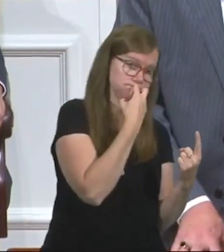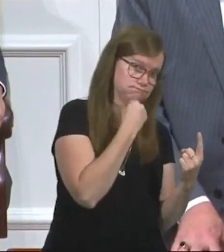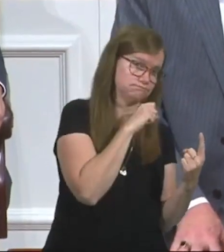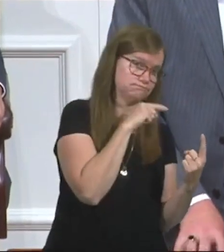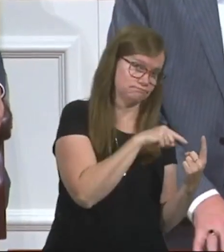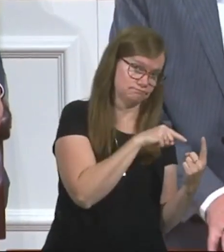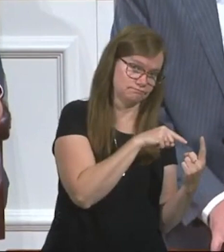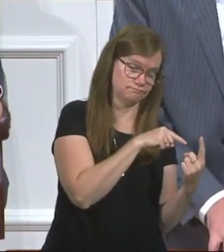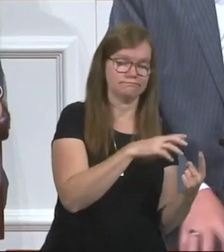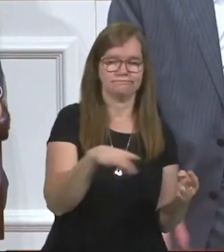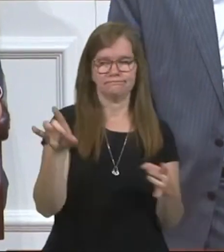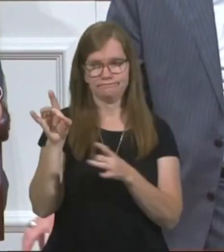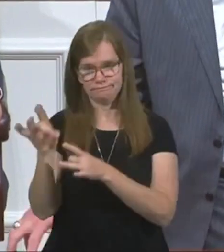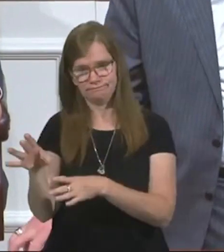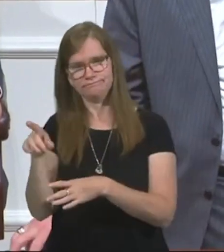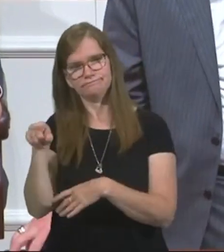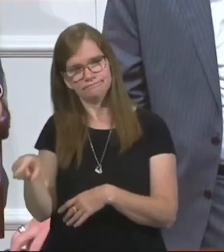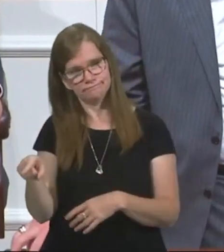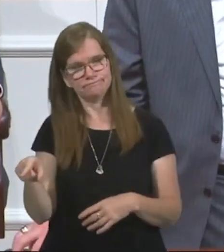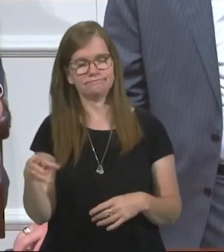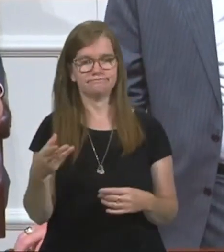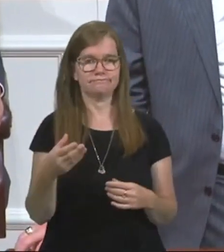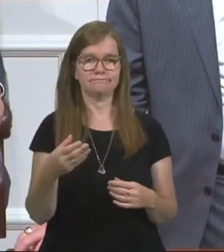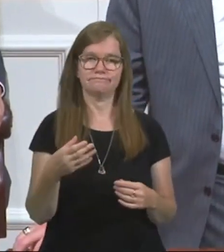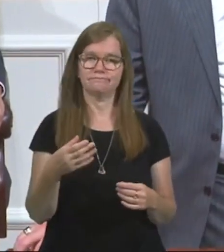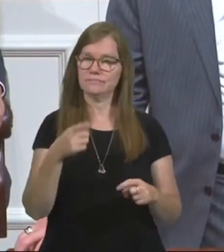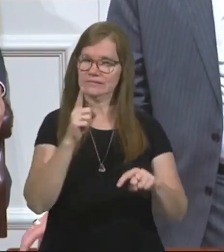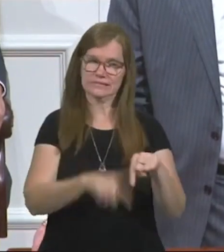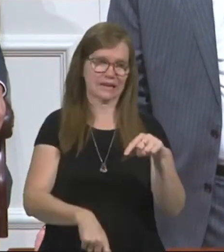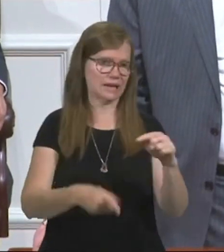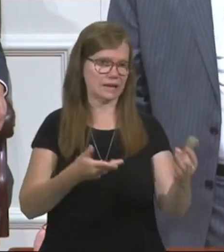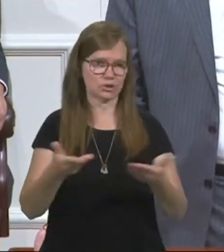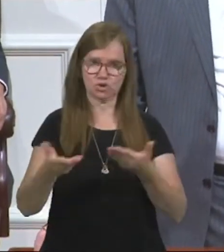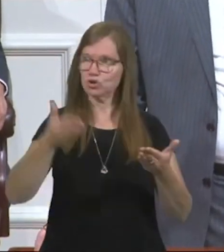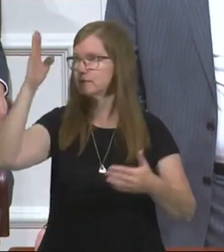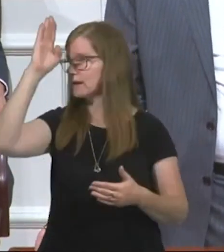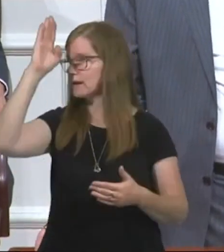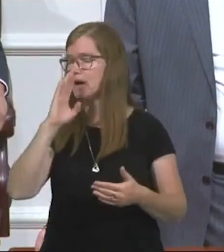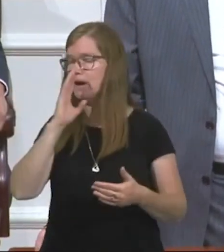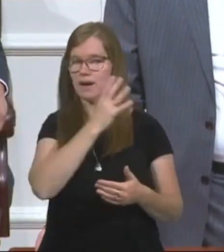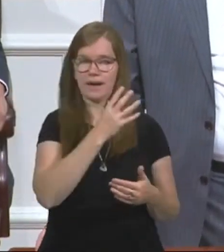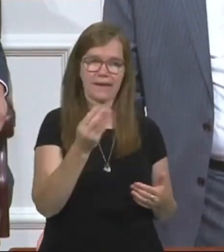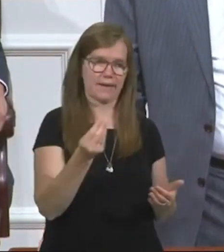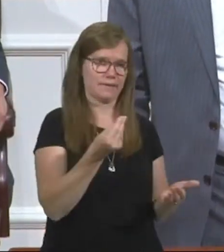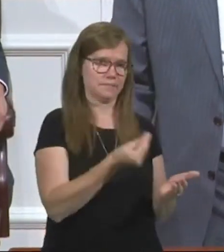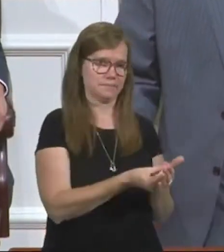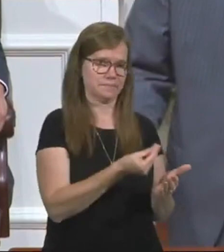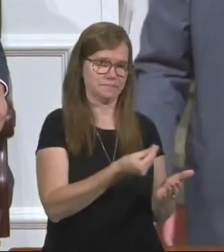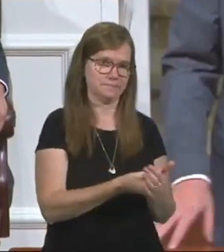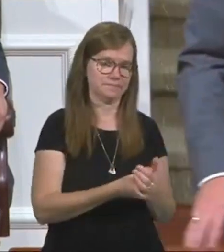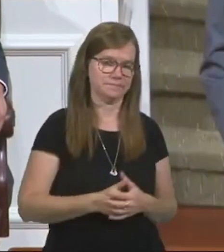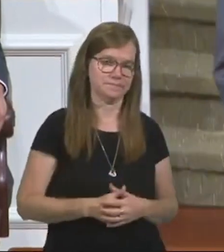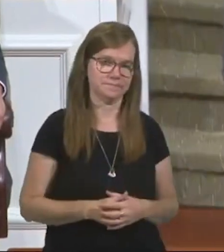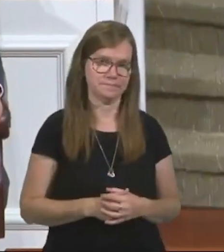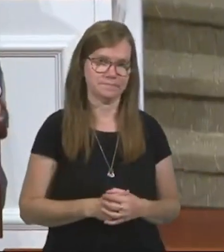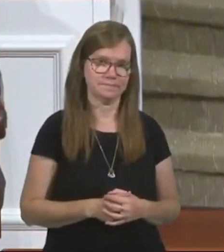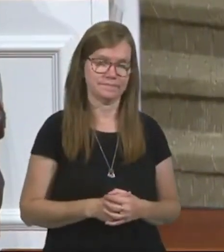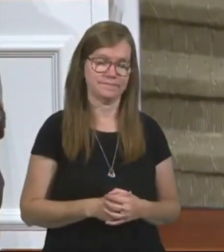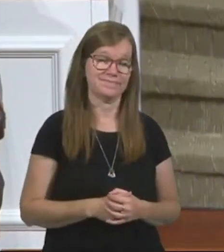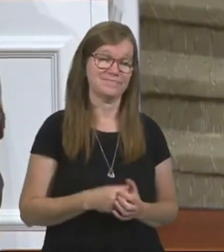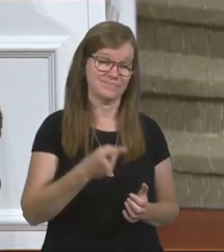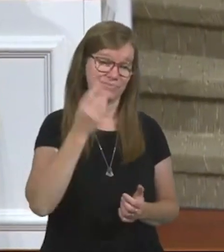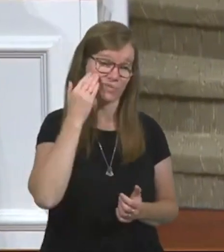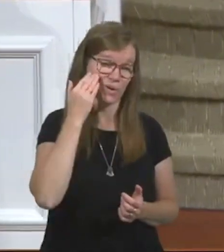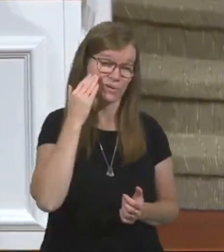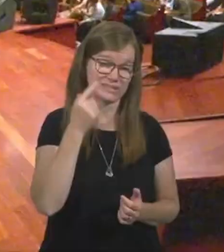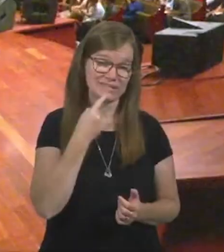gravitate to the one and despise the other. You cannot serve God and mammon. Well, you know,